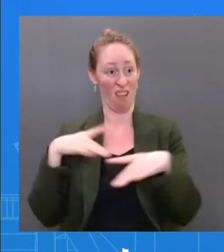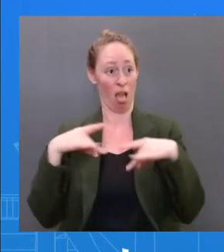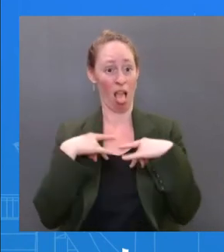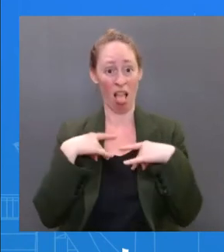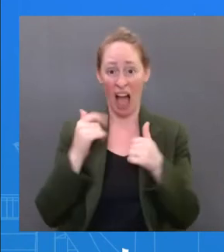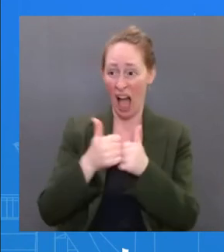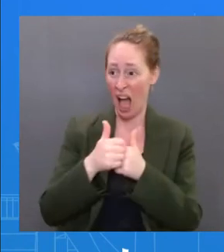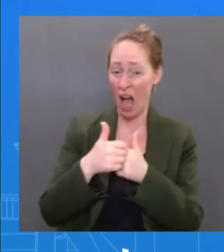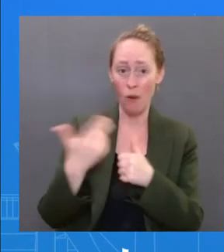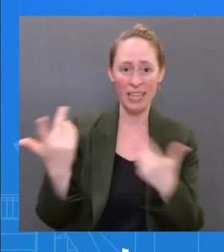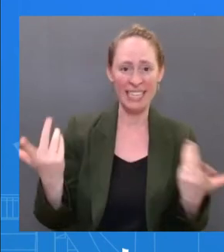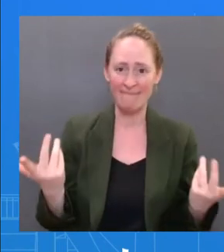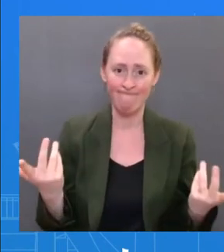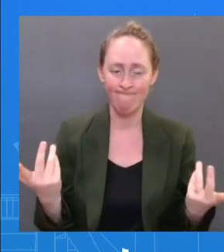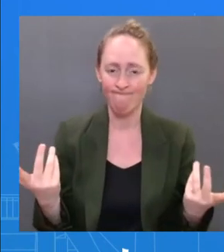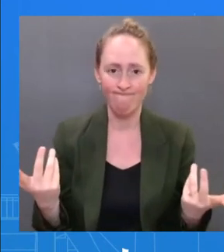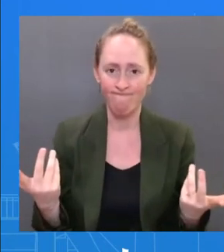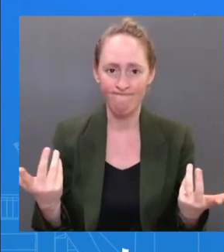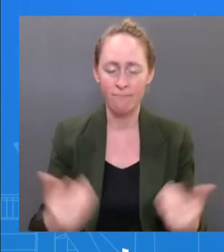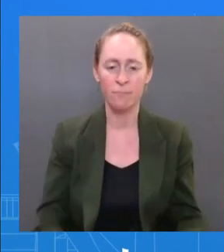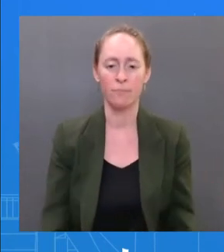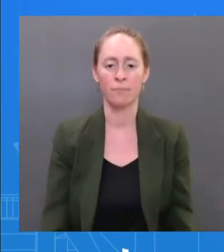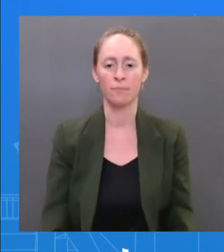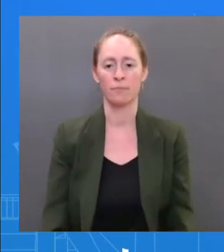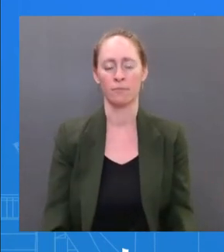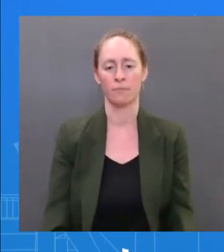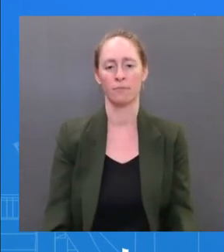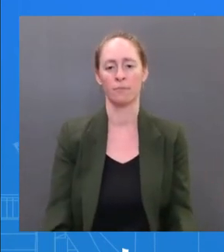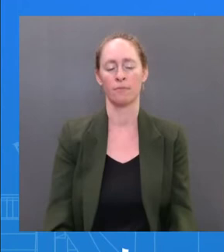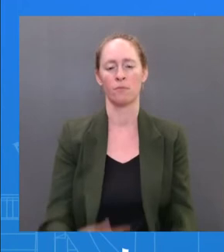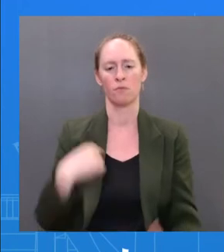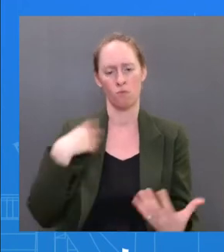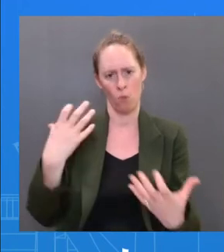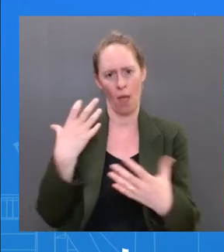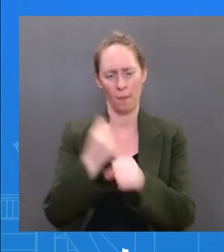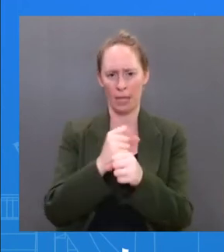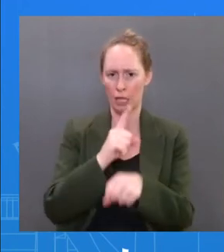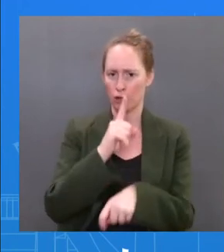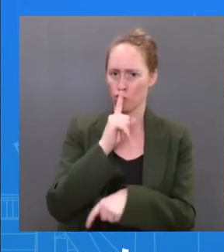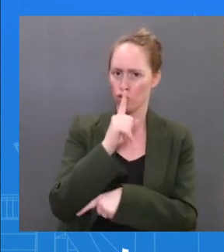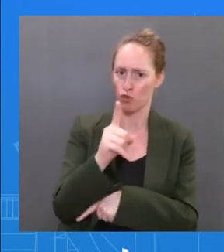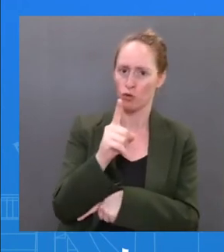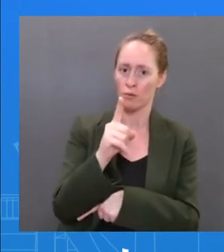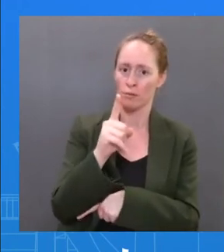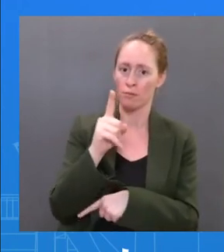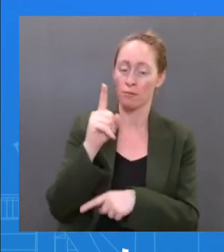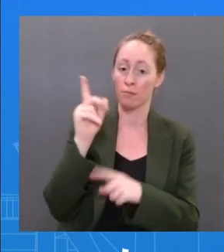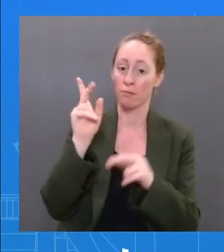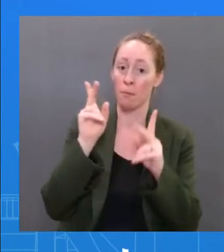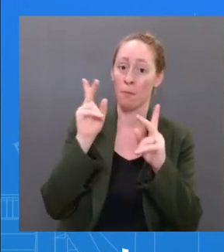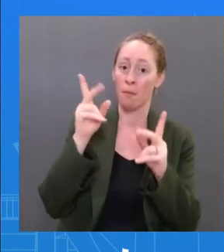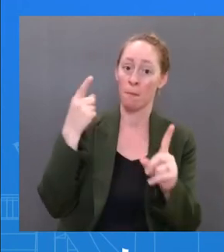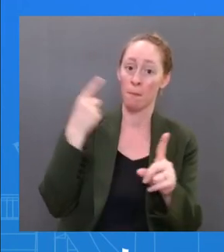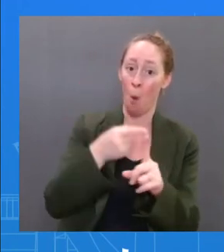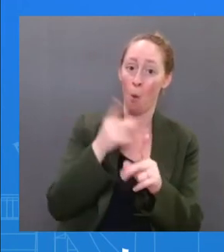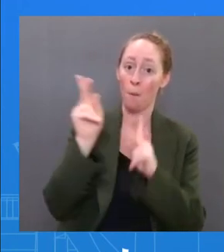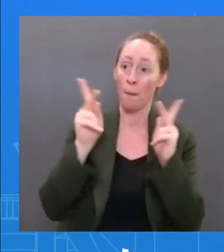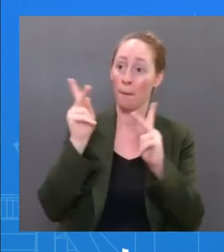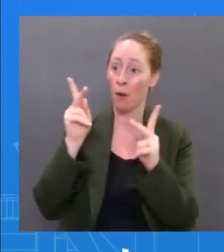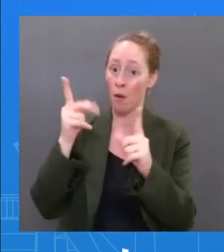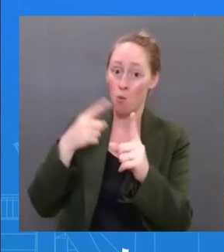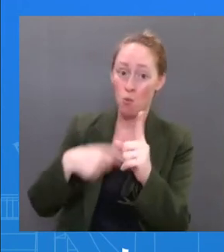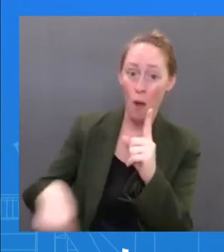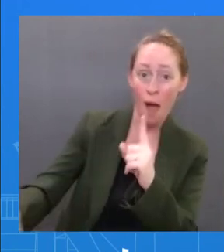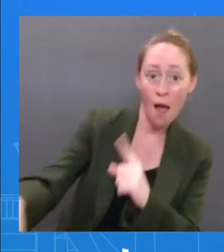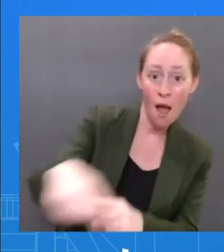gets, if it is indeed a close contact, that they are made aware. And so that is our focus at this time. The Dr. Jha, can